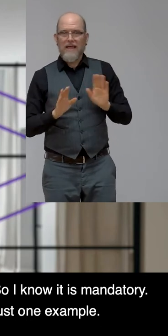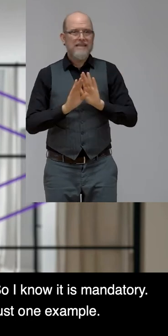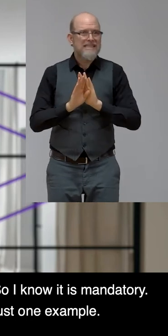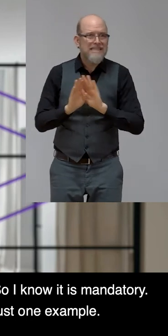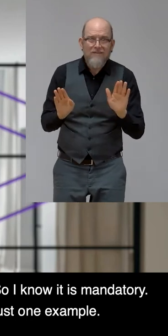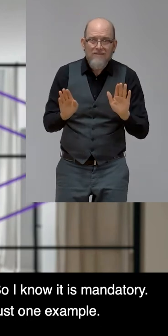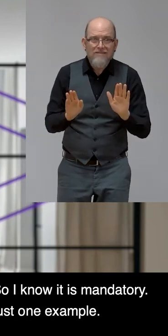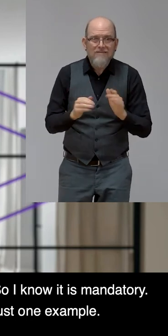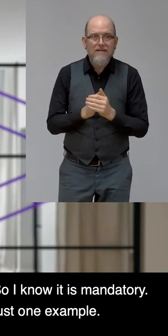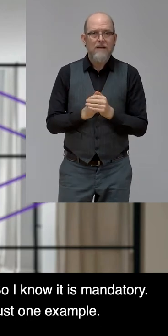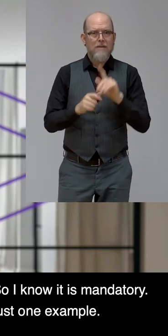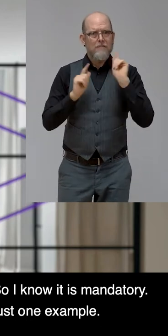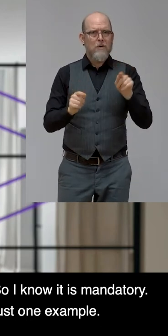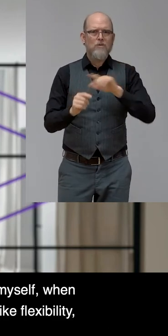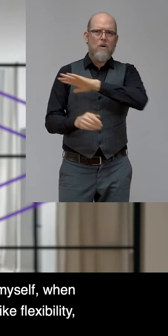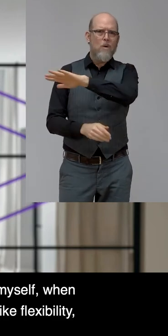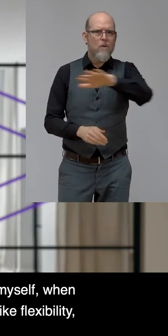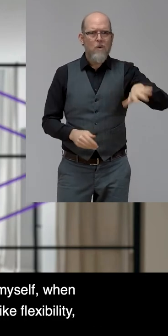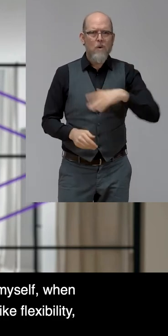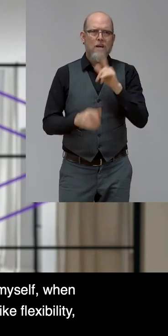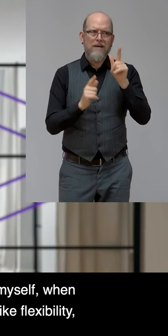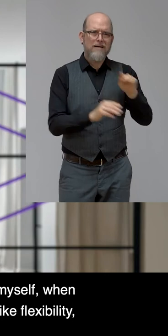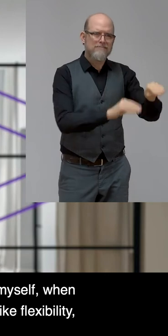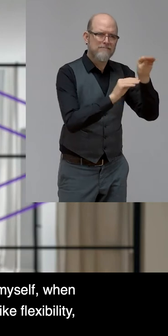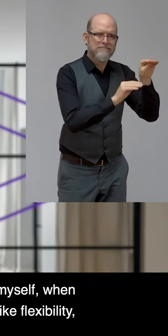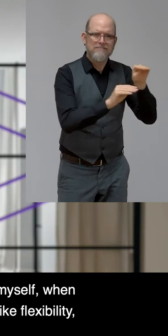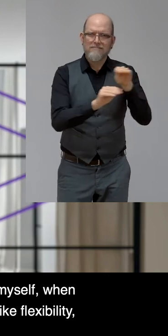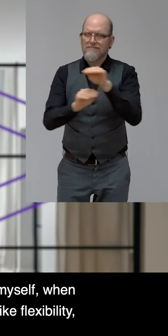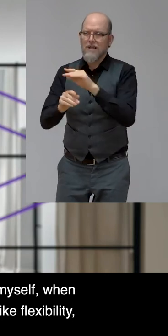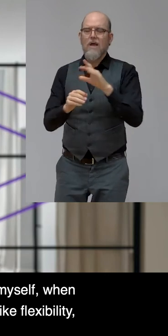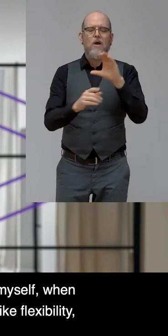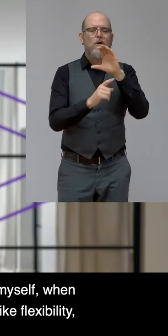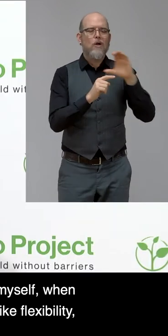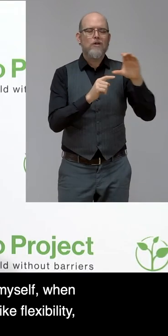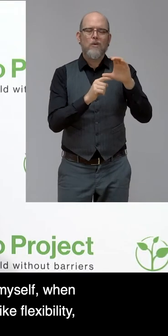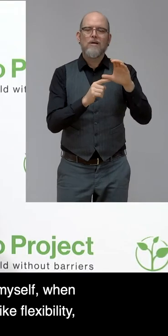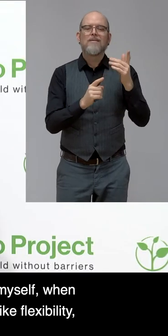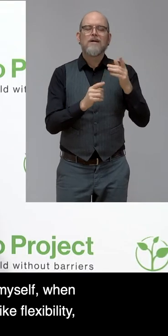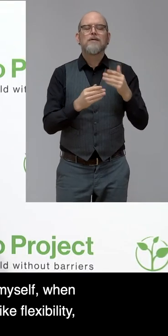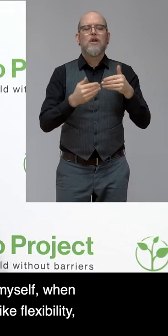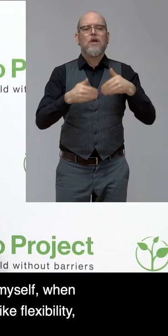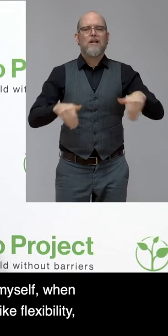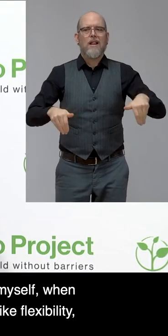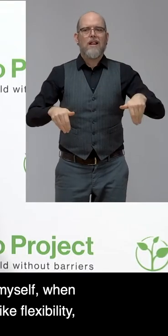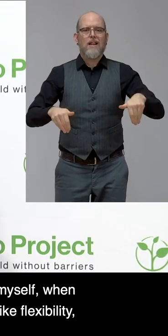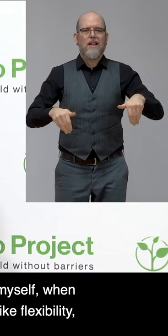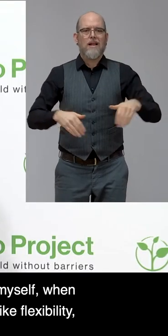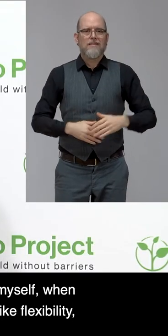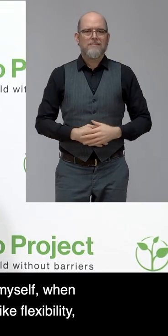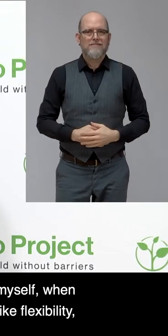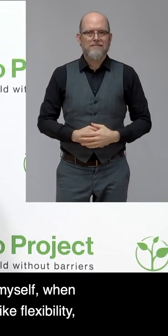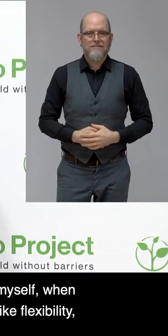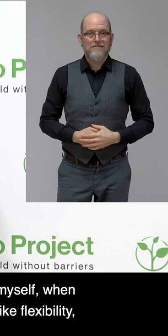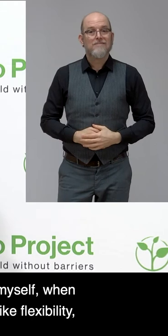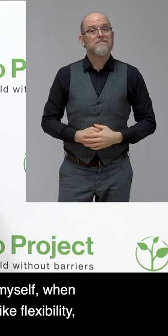training. And that's just one example. Back to you. Okay. Thank you, Laurie. A question for myself.